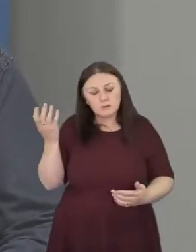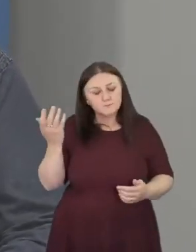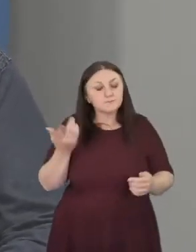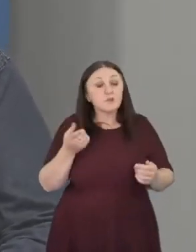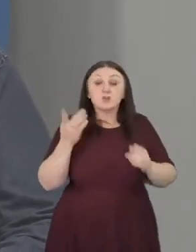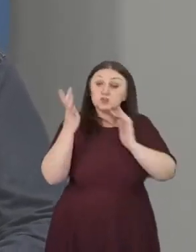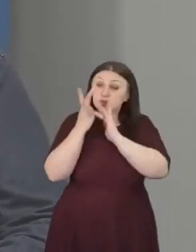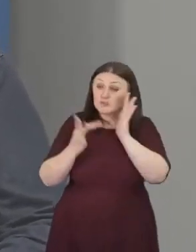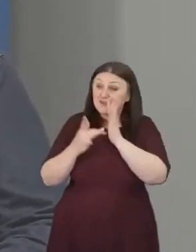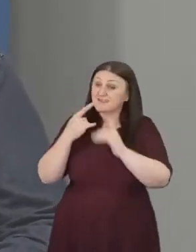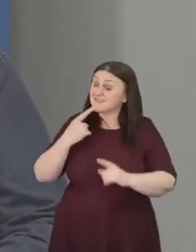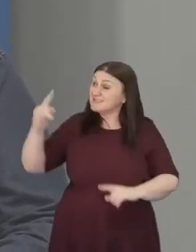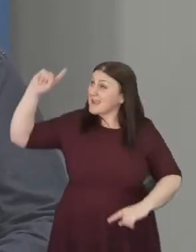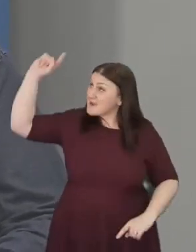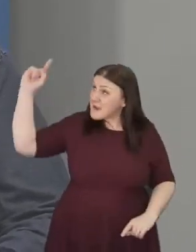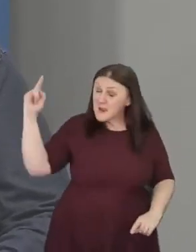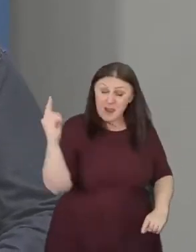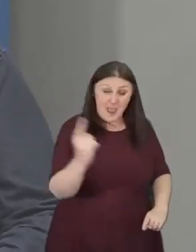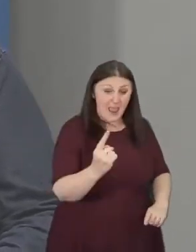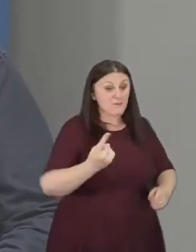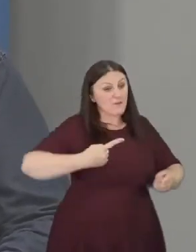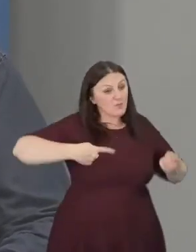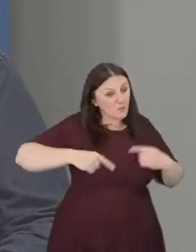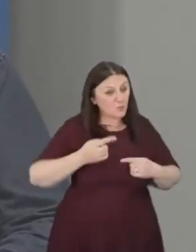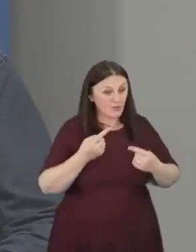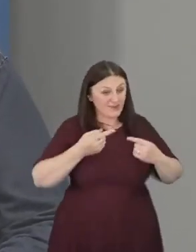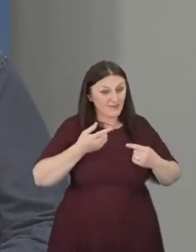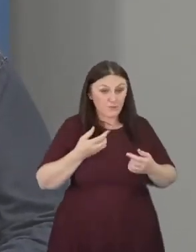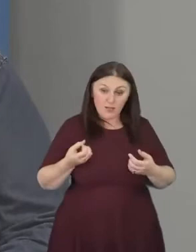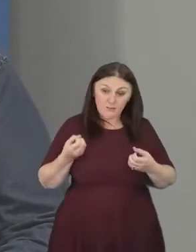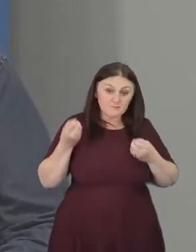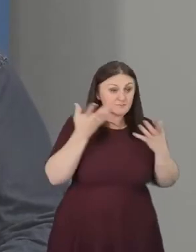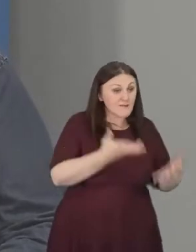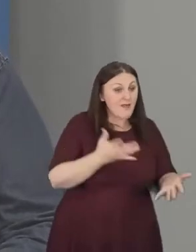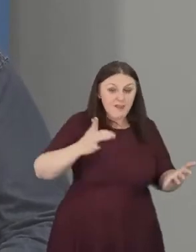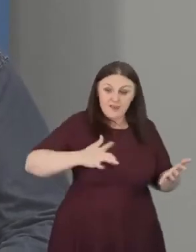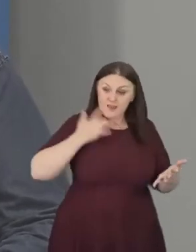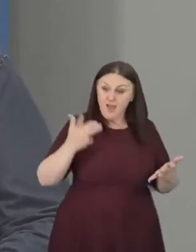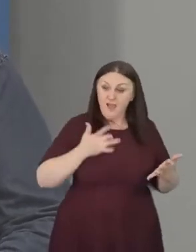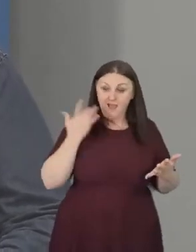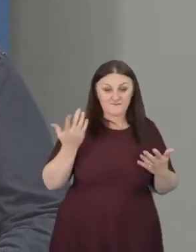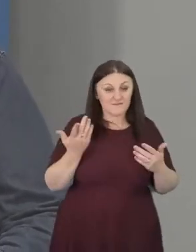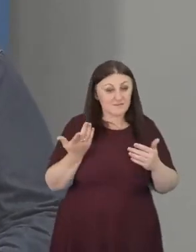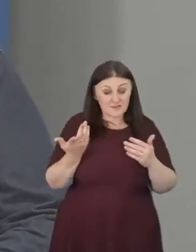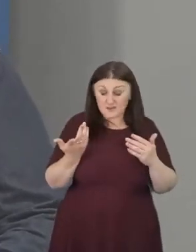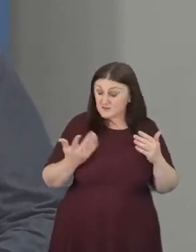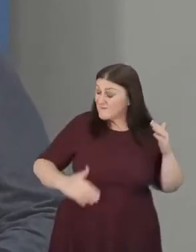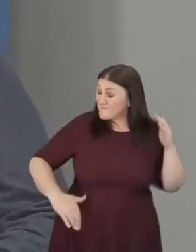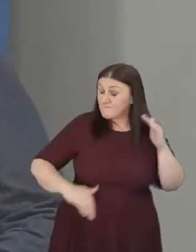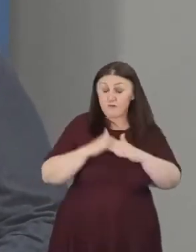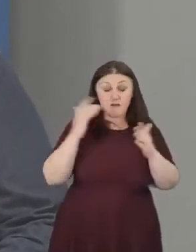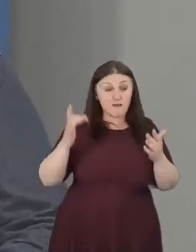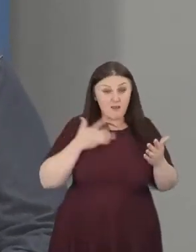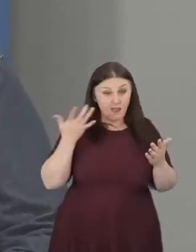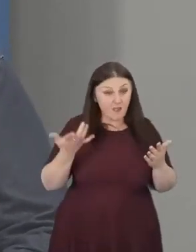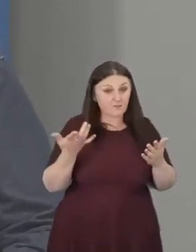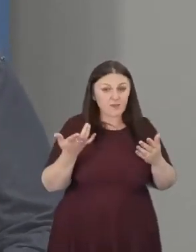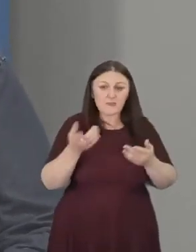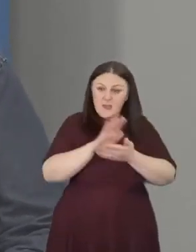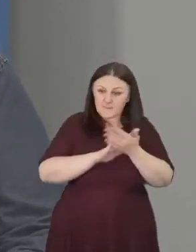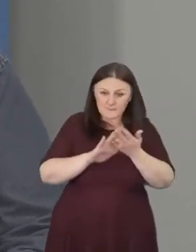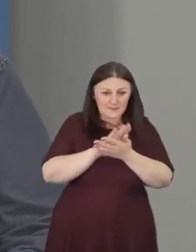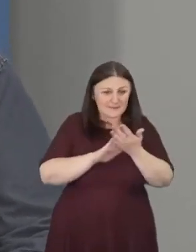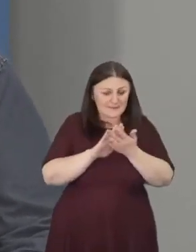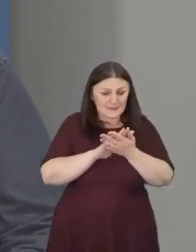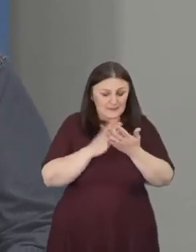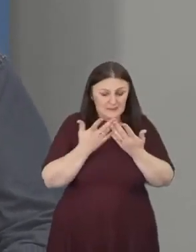that He came, that we might have life in its fullness, that included the richest experience that we could possibly